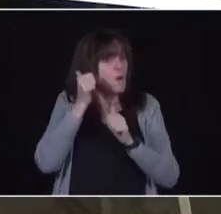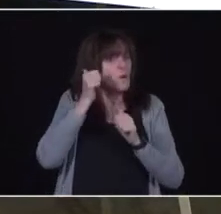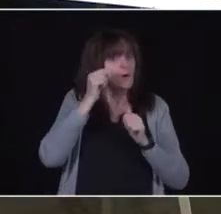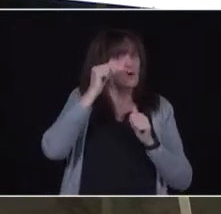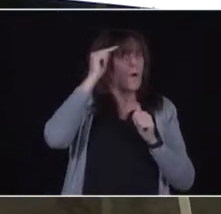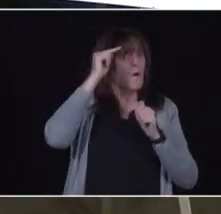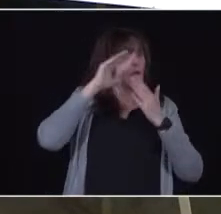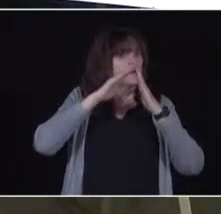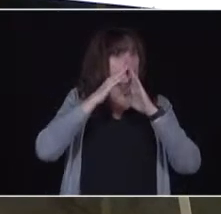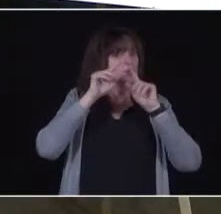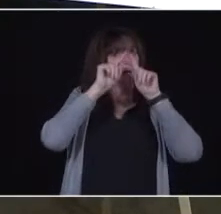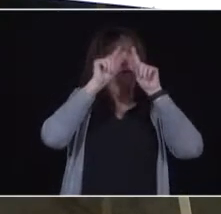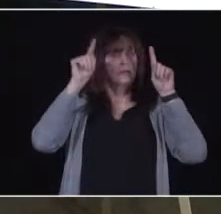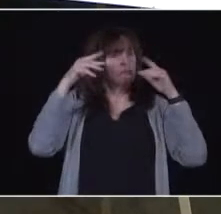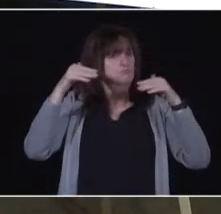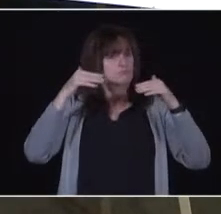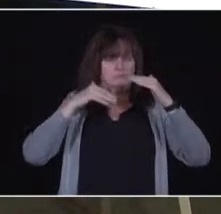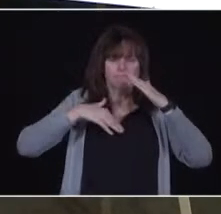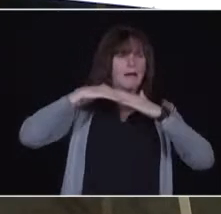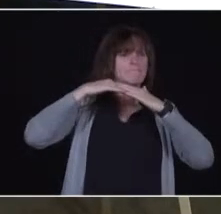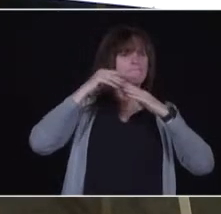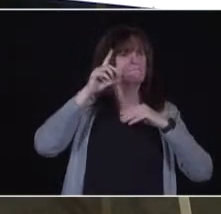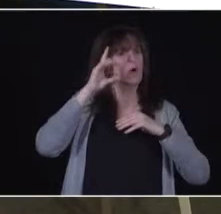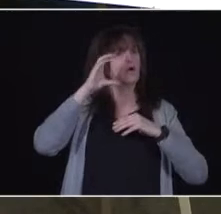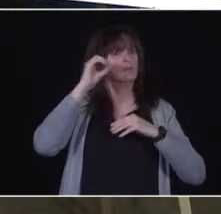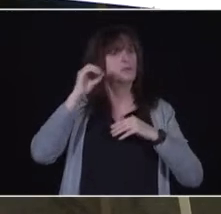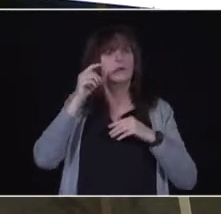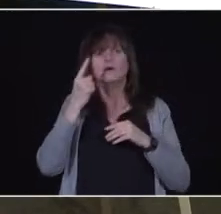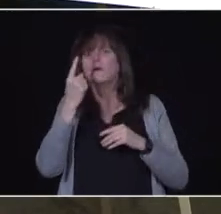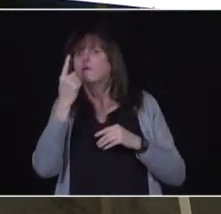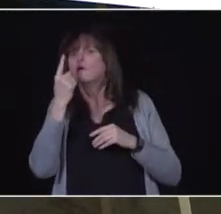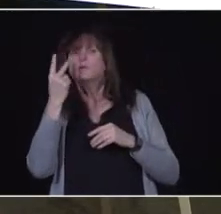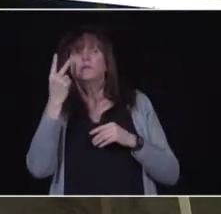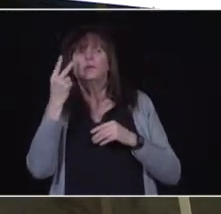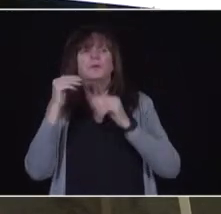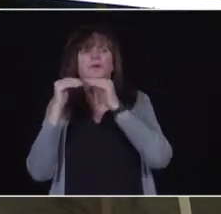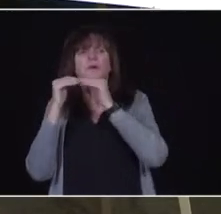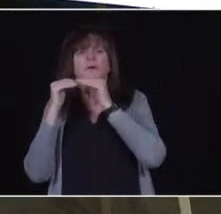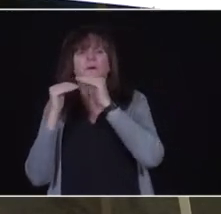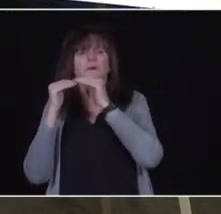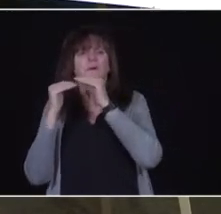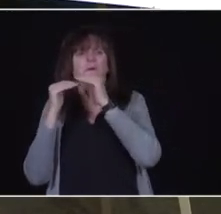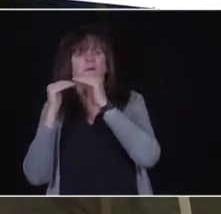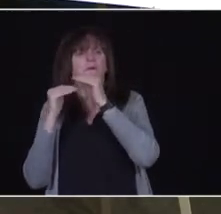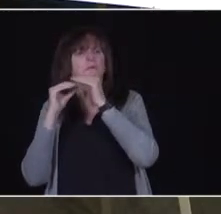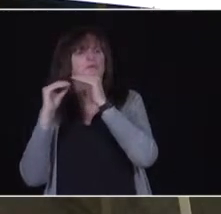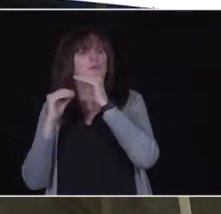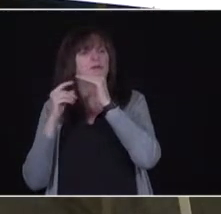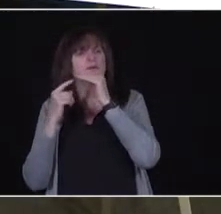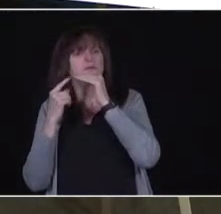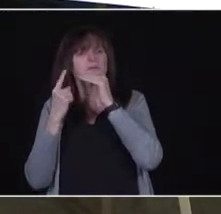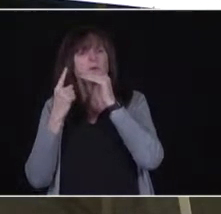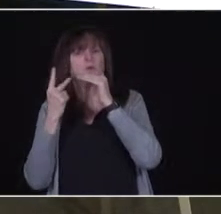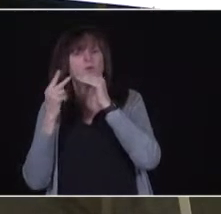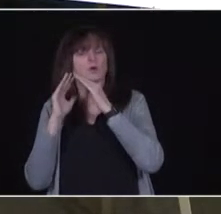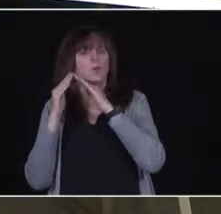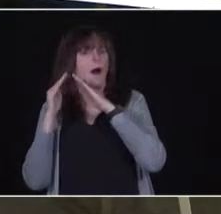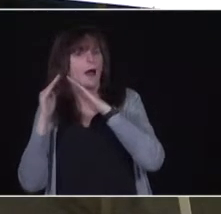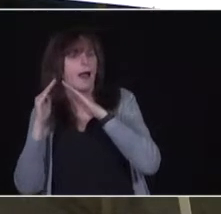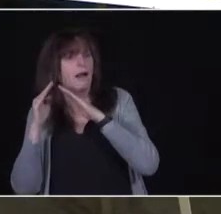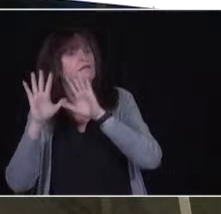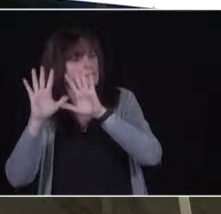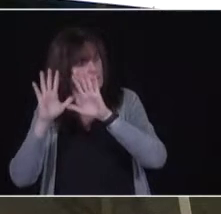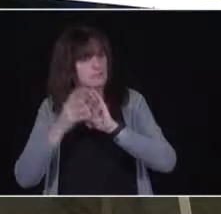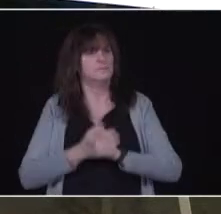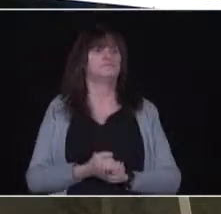communities, was there a lower uptake than that. So absolutely excellent. And we have now started, in fact, second doses in some of